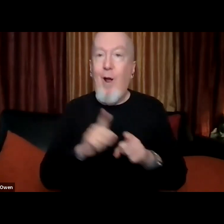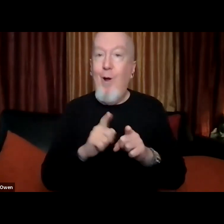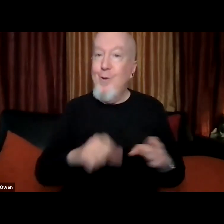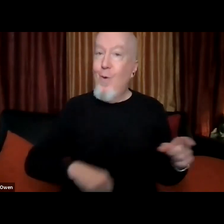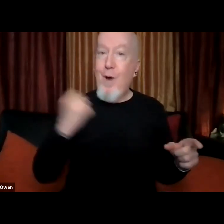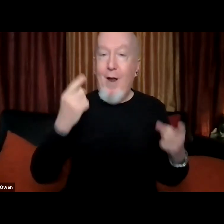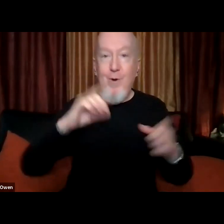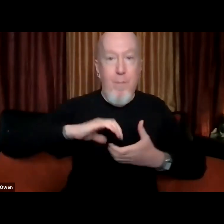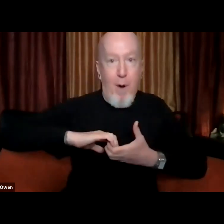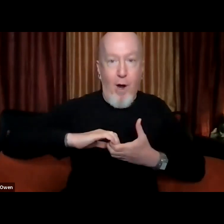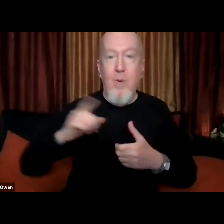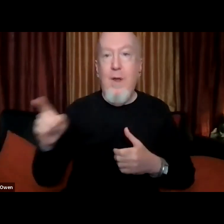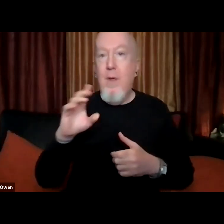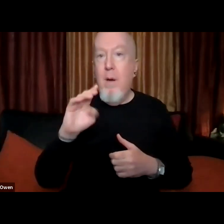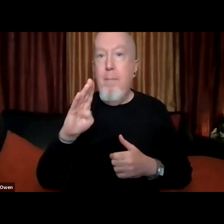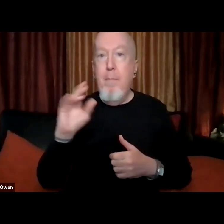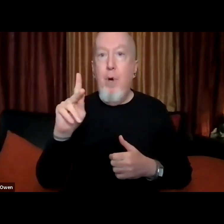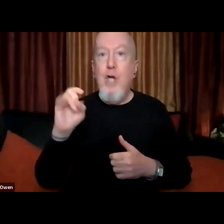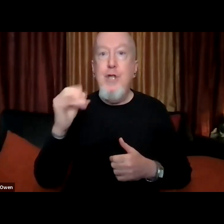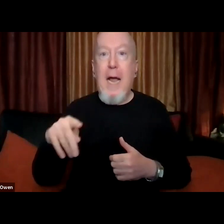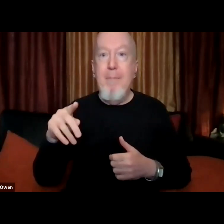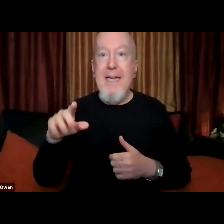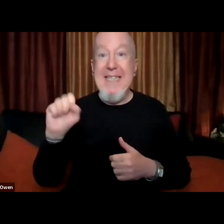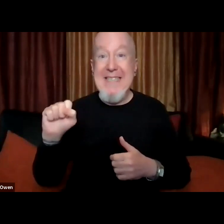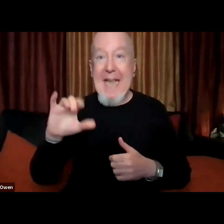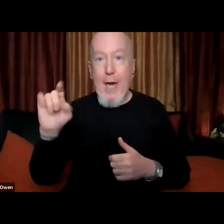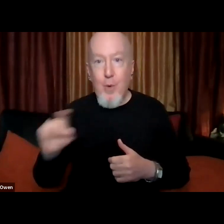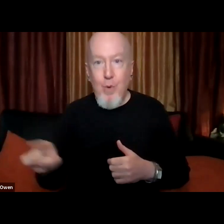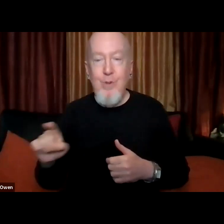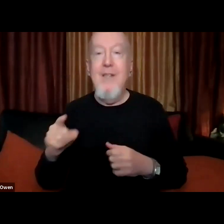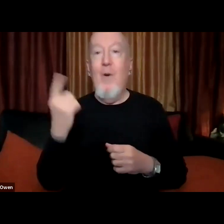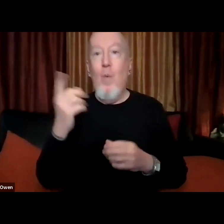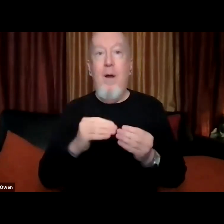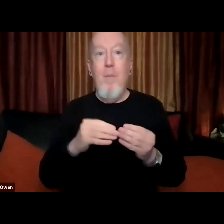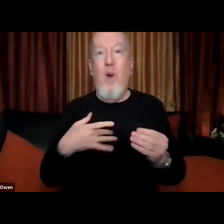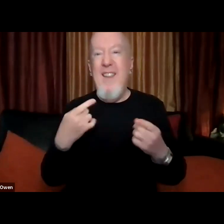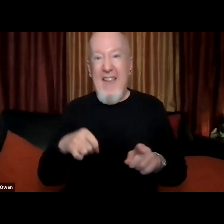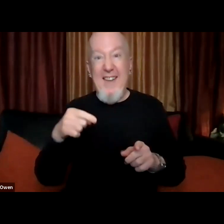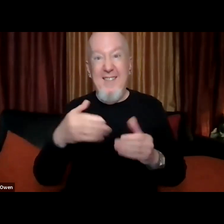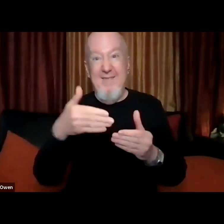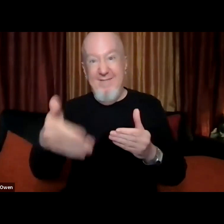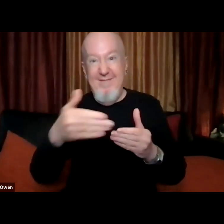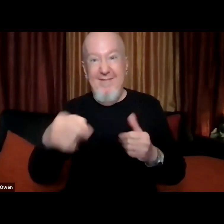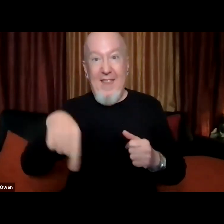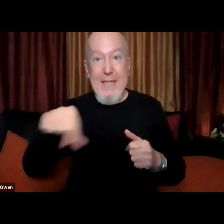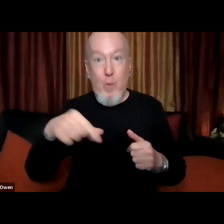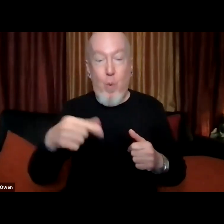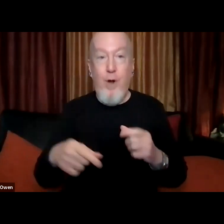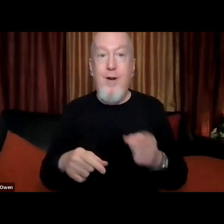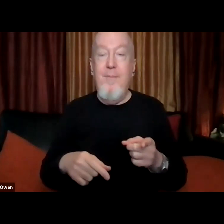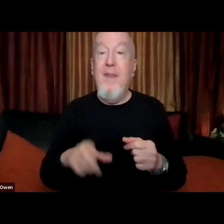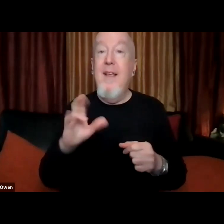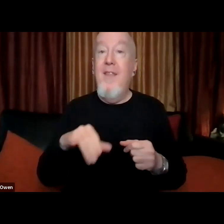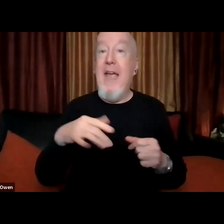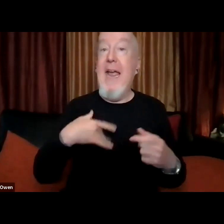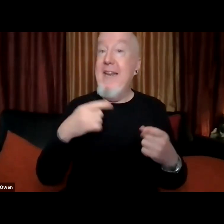to partner with bookshop santa cruz on one more event this quarter this event is a